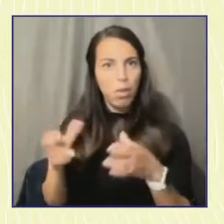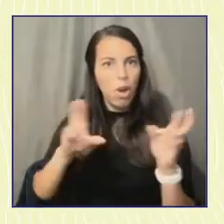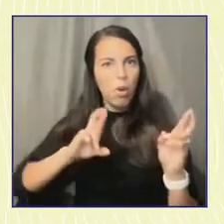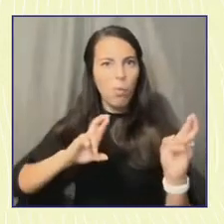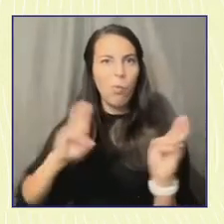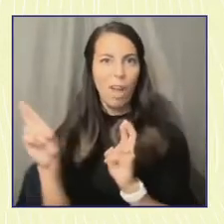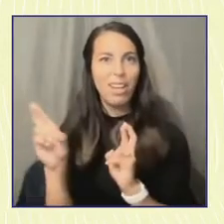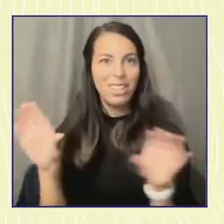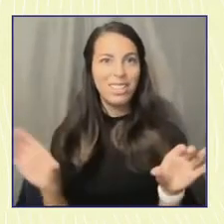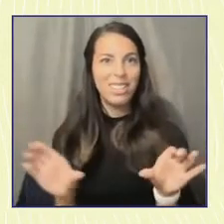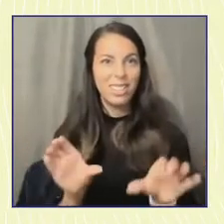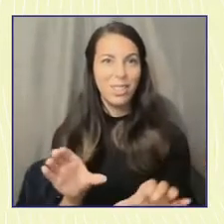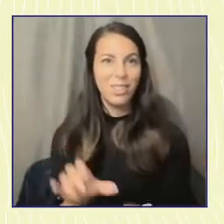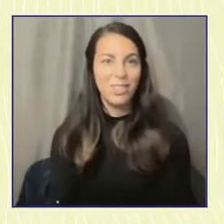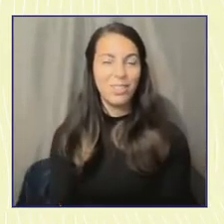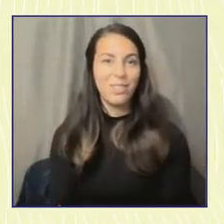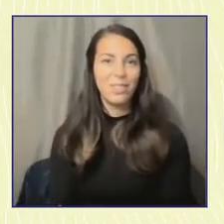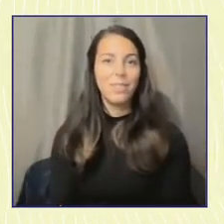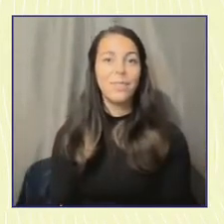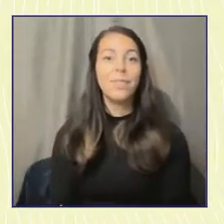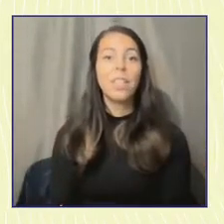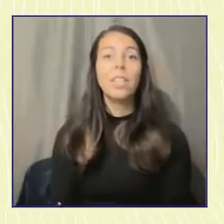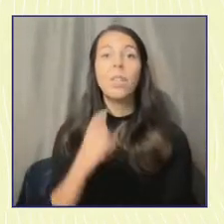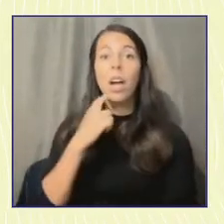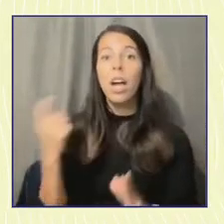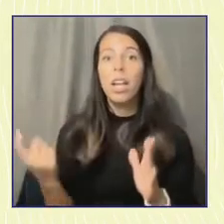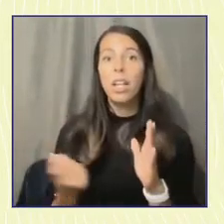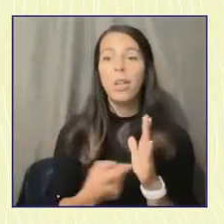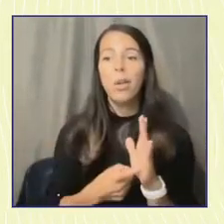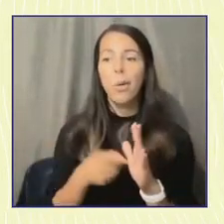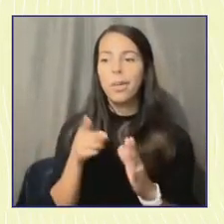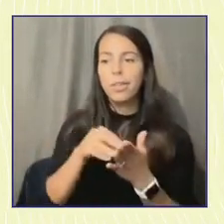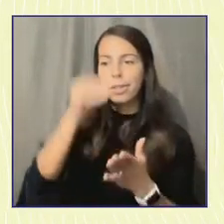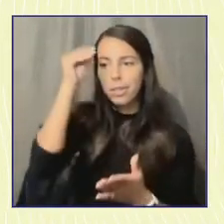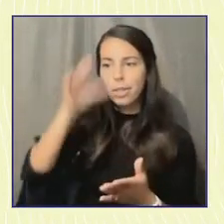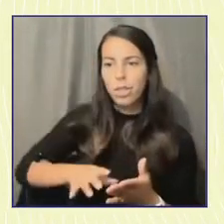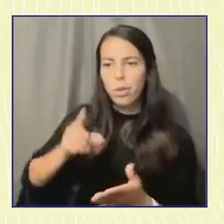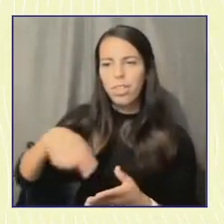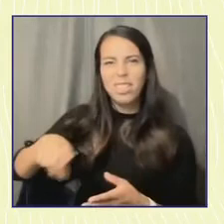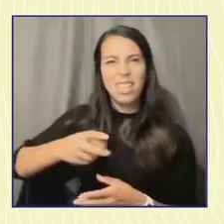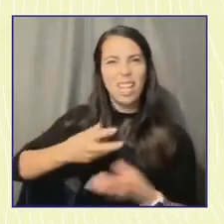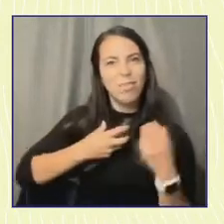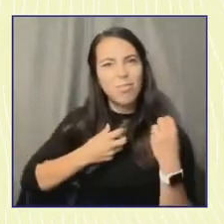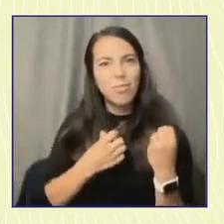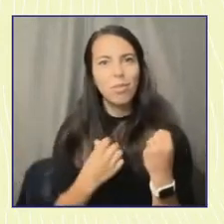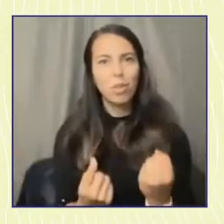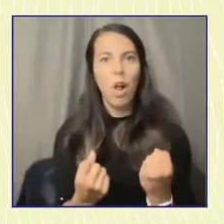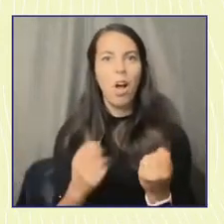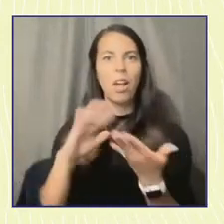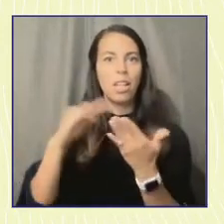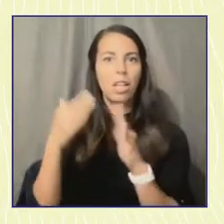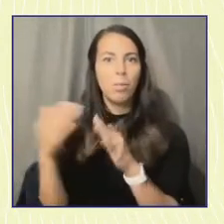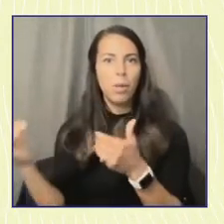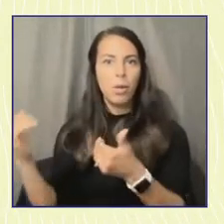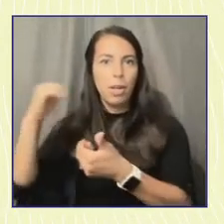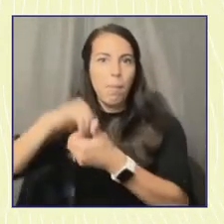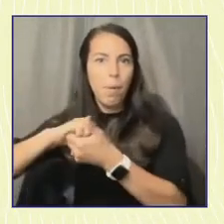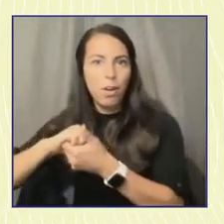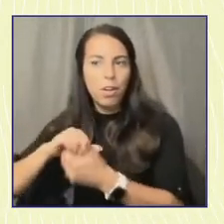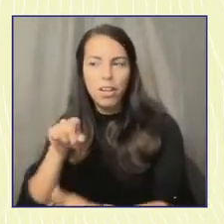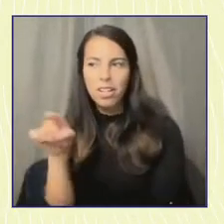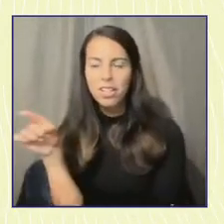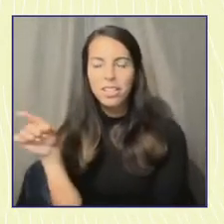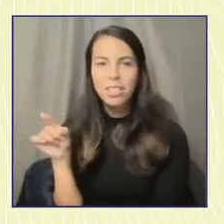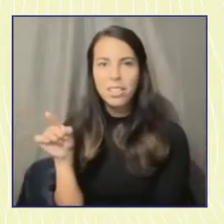I look at Tufts students, when I look at our community partners and work among youth in communities, I